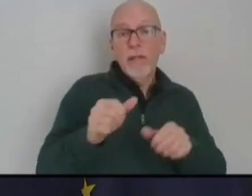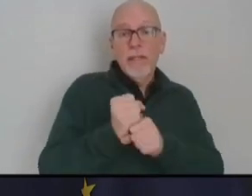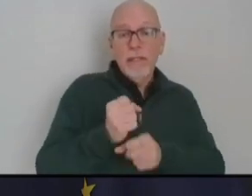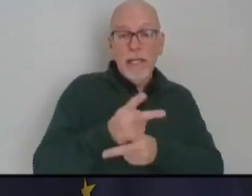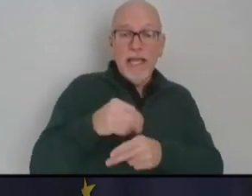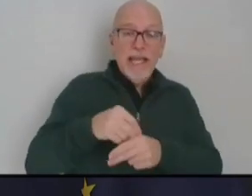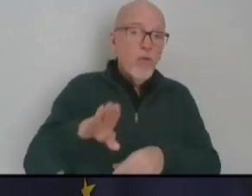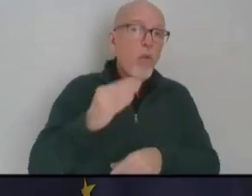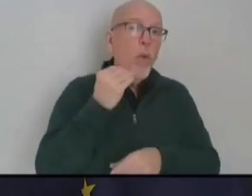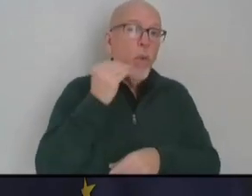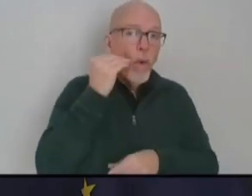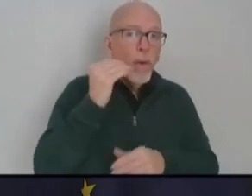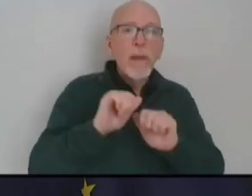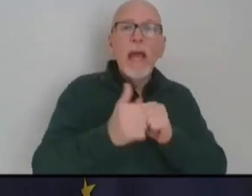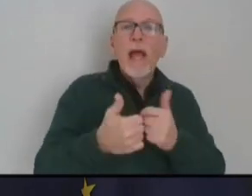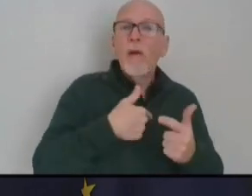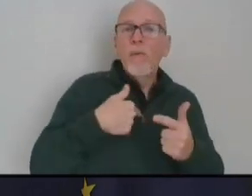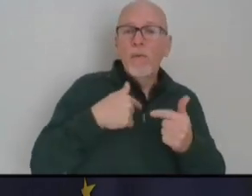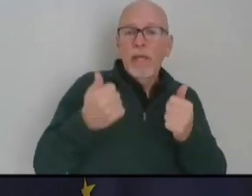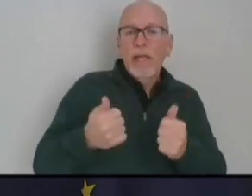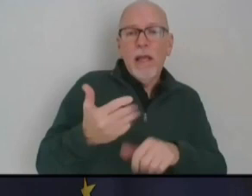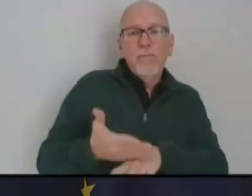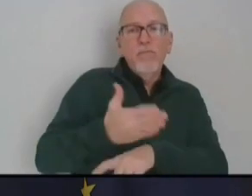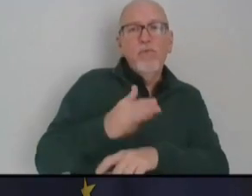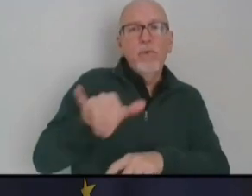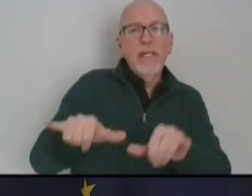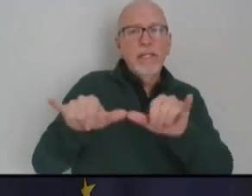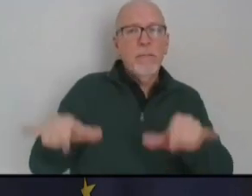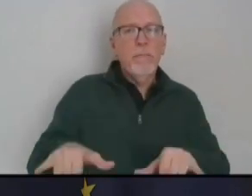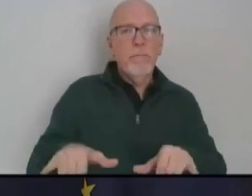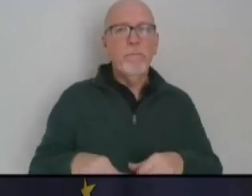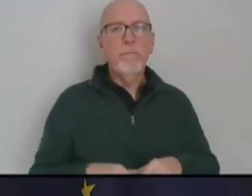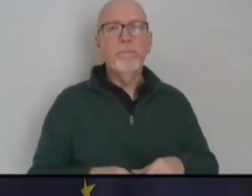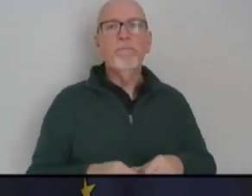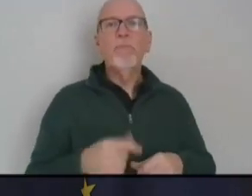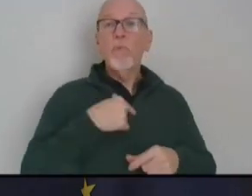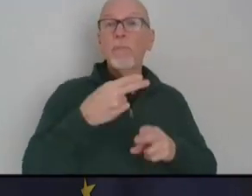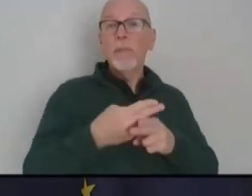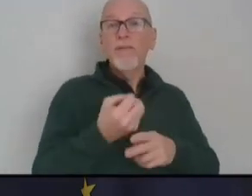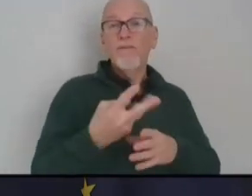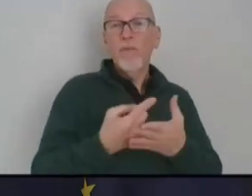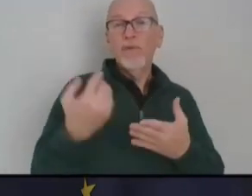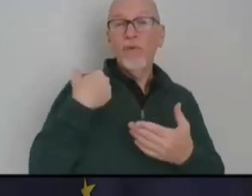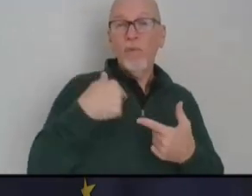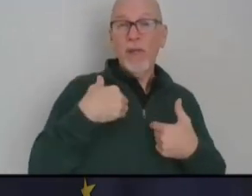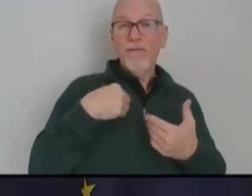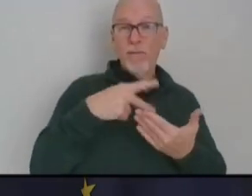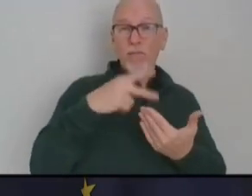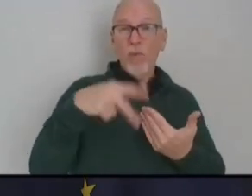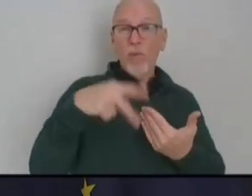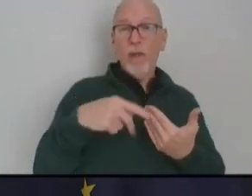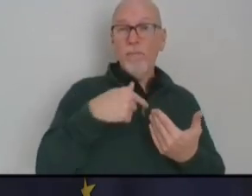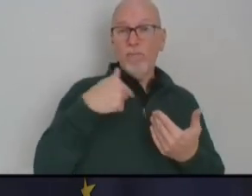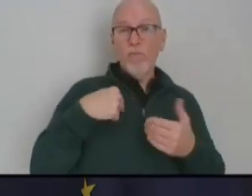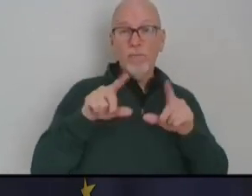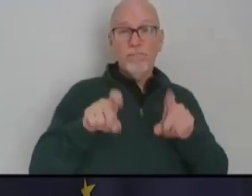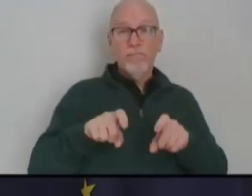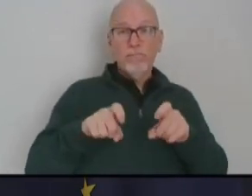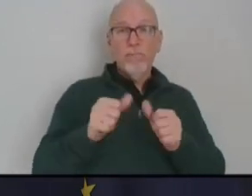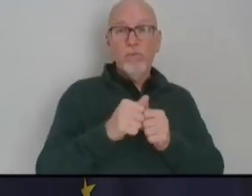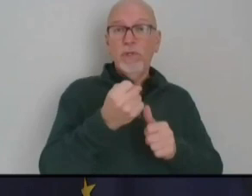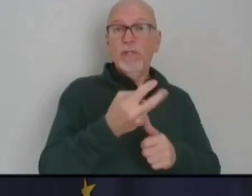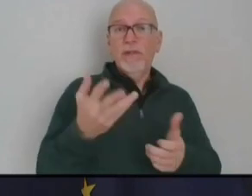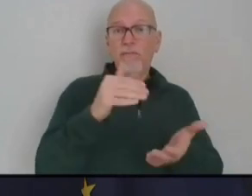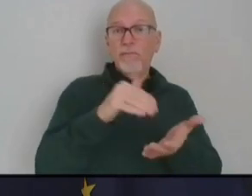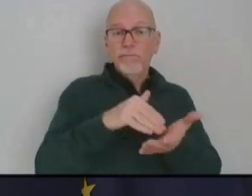how do we facilitate that better? And so right now, as we mentioned several weeks ago, we have a program that we're piloting with several providers